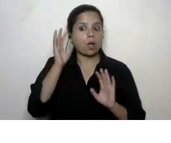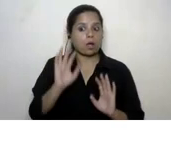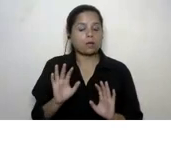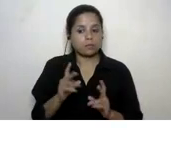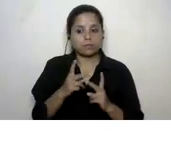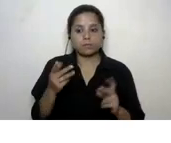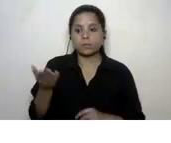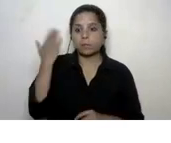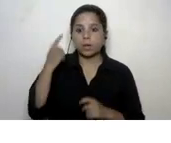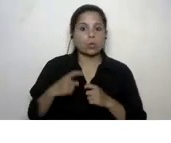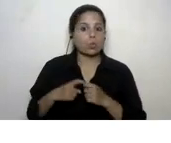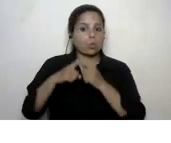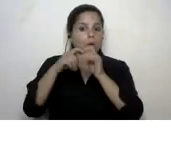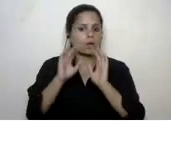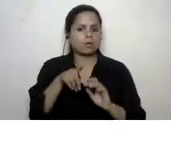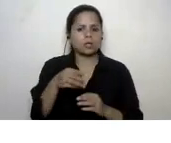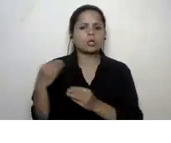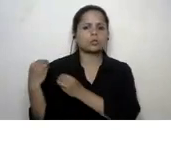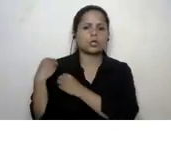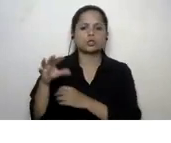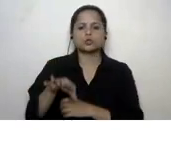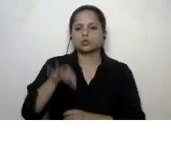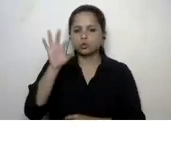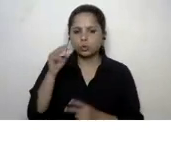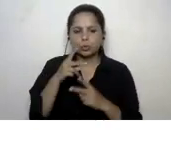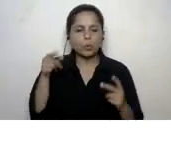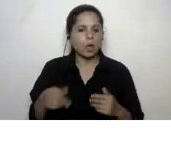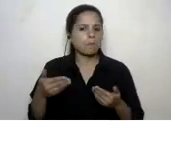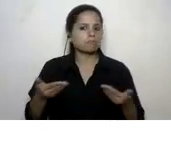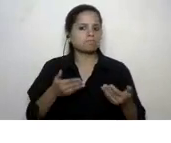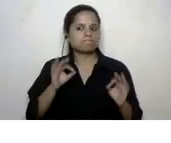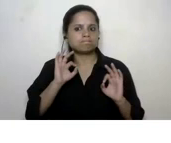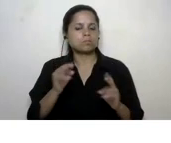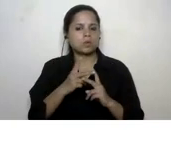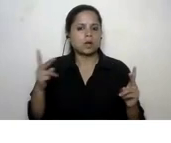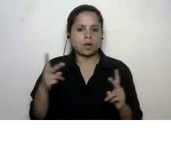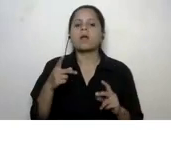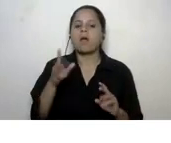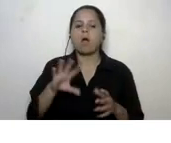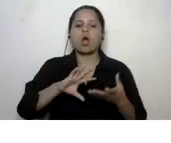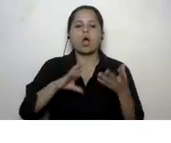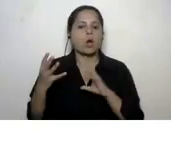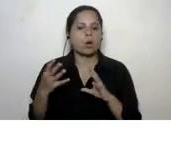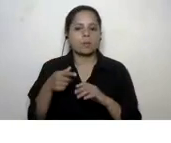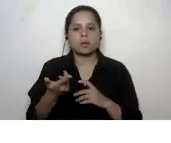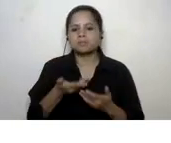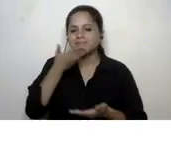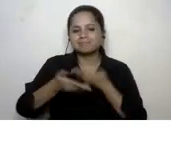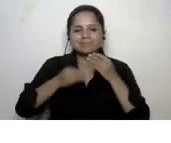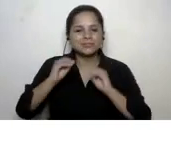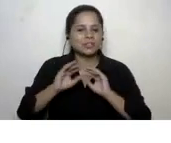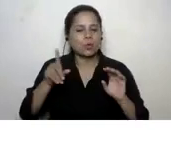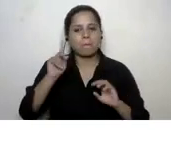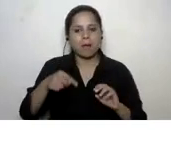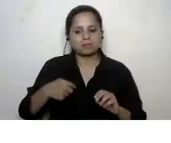previous qualities then responsible choices and principled behavior automatically follows this cannot be taught it has to come